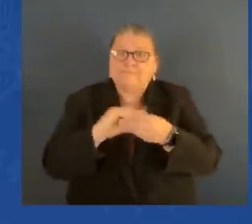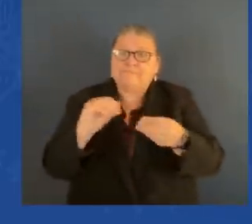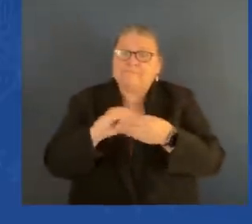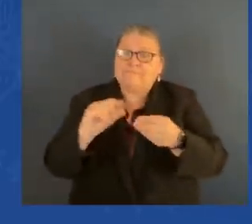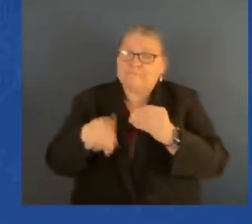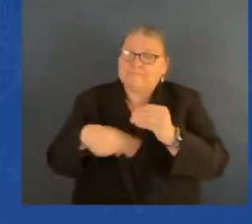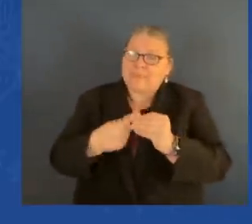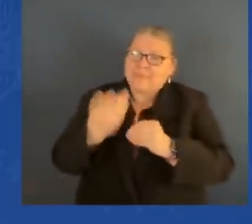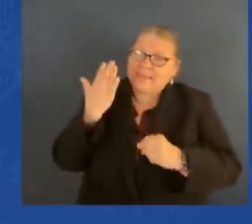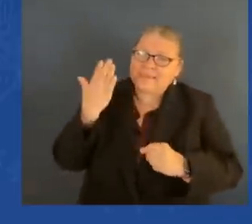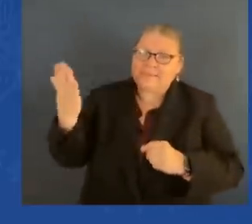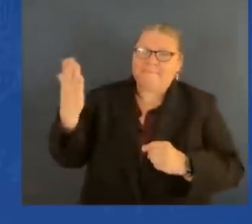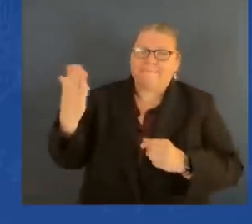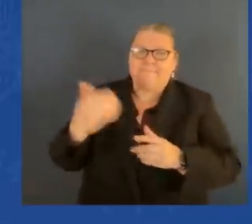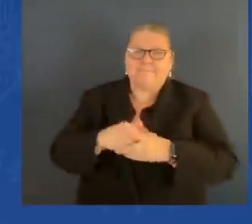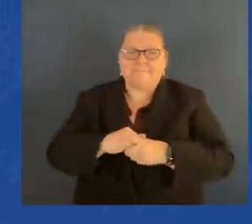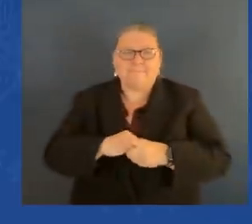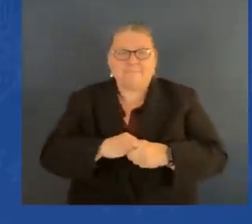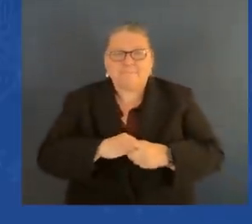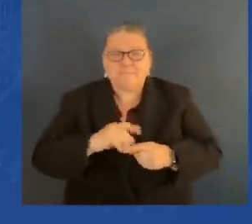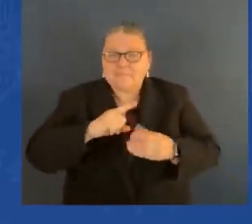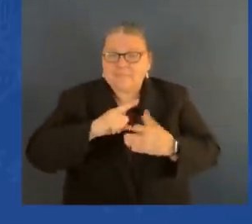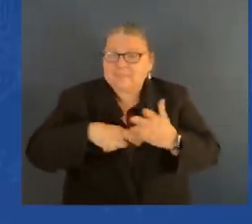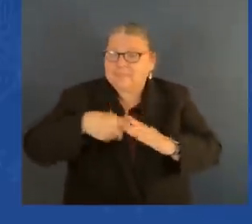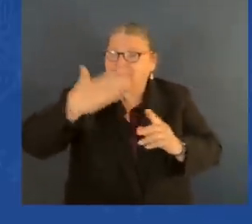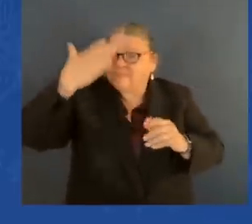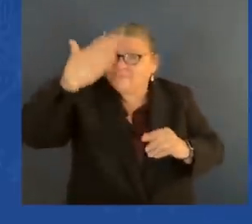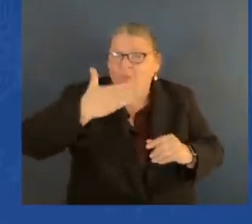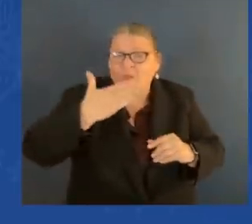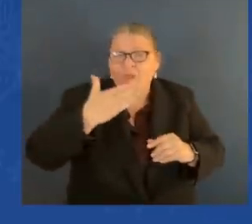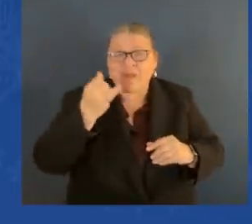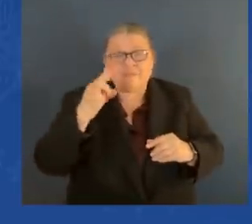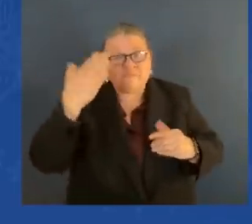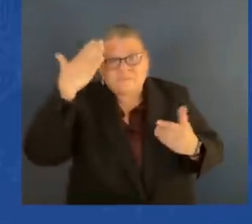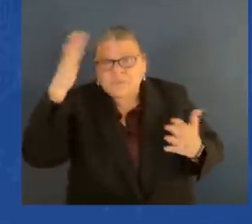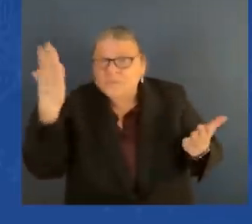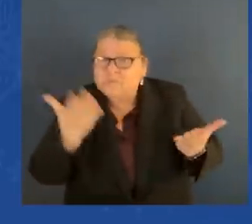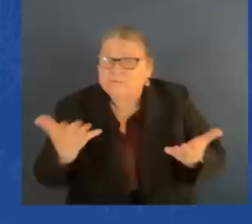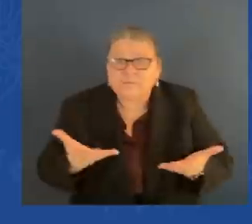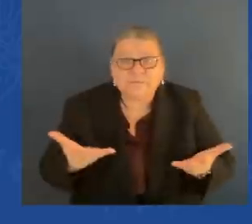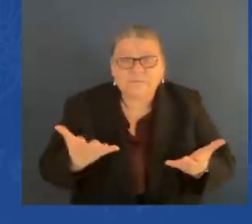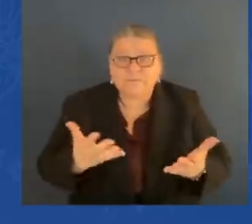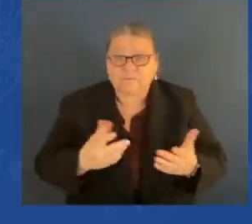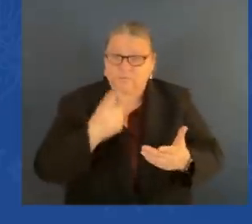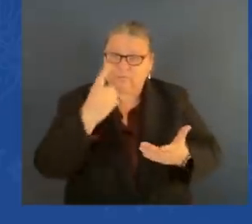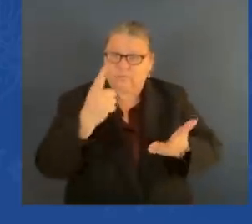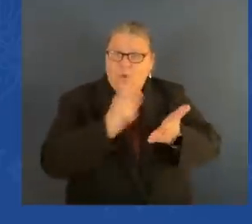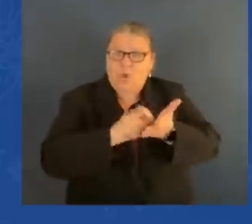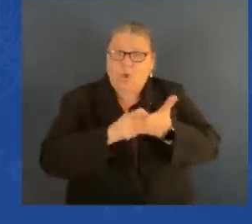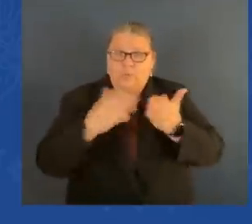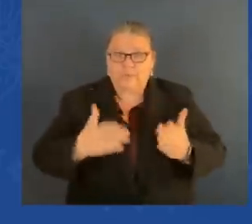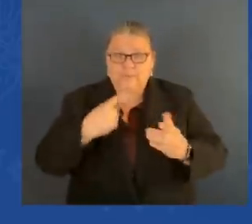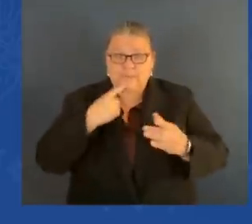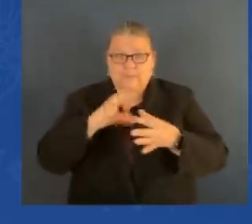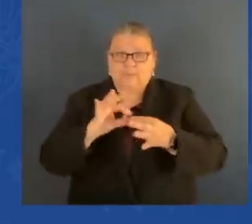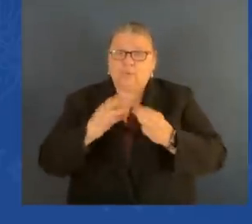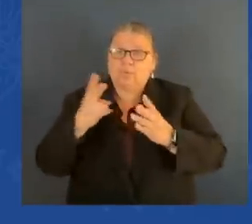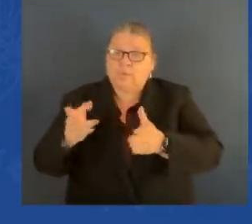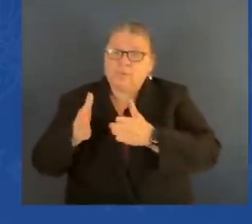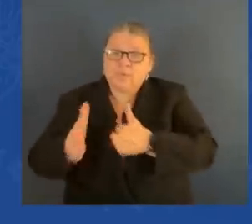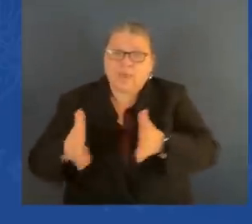Great American novelist, Edith Wharton, wrote, there are two ways of spreading light. To be a candle